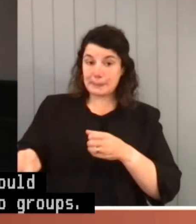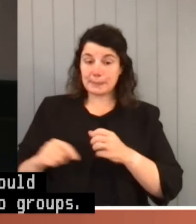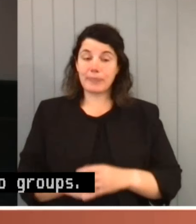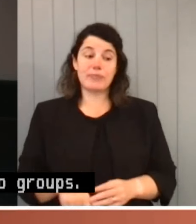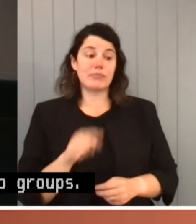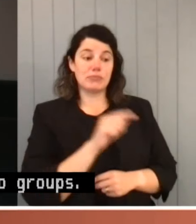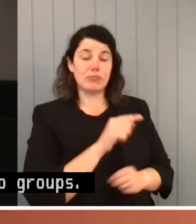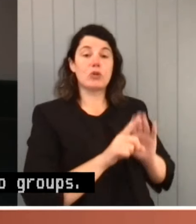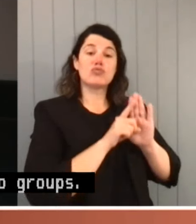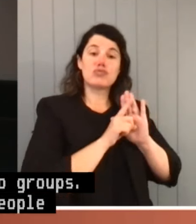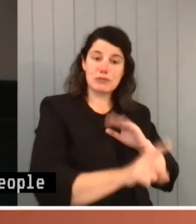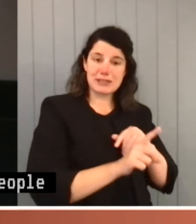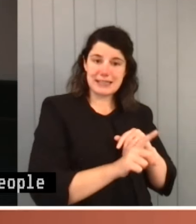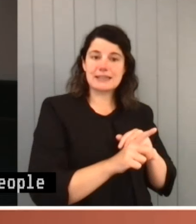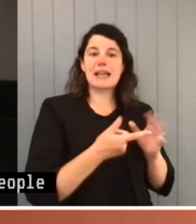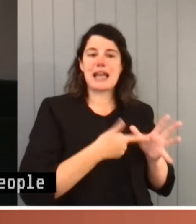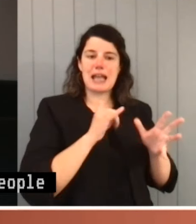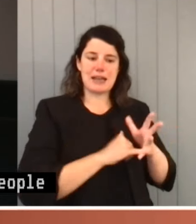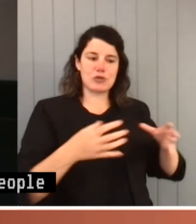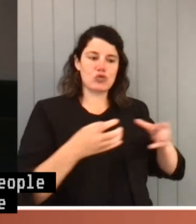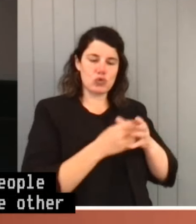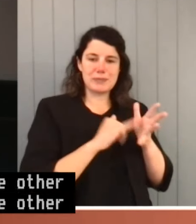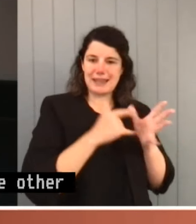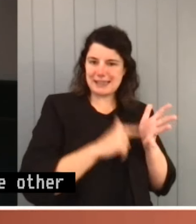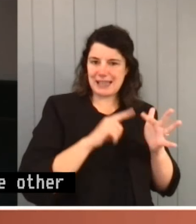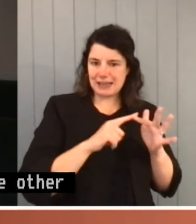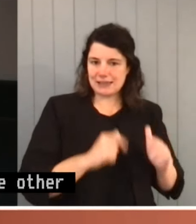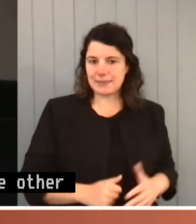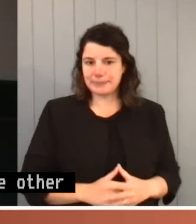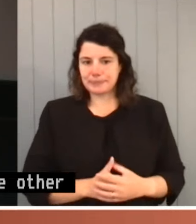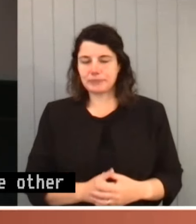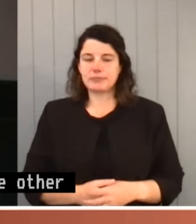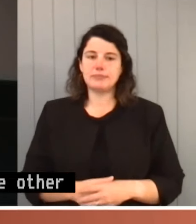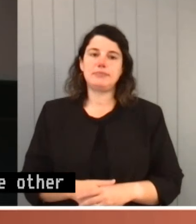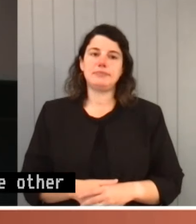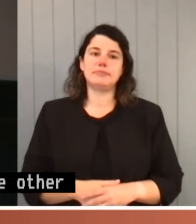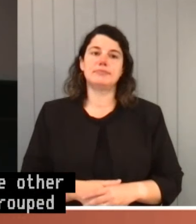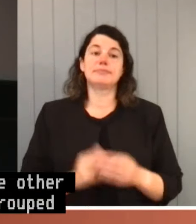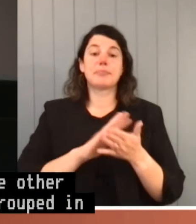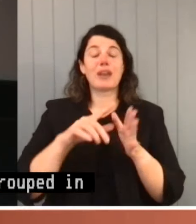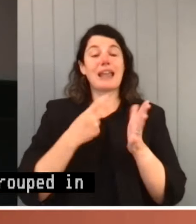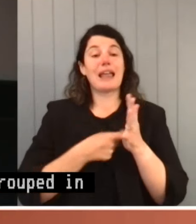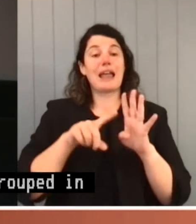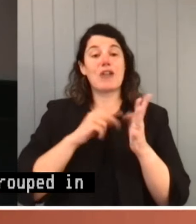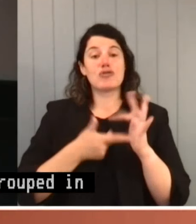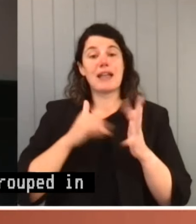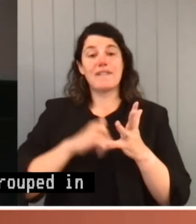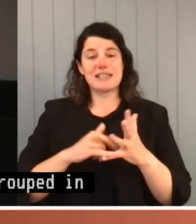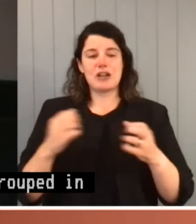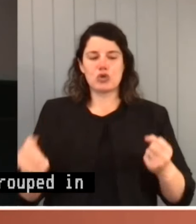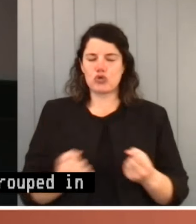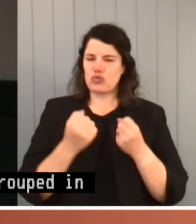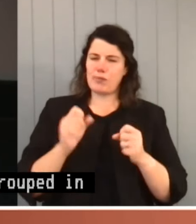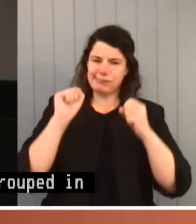should represent them as grouped in the states. Harry Evans had a strong grip of the messy